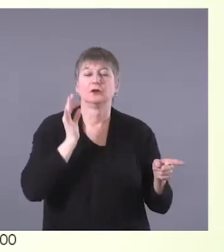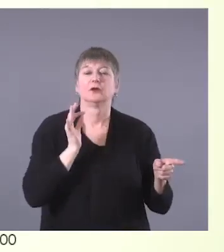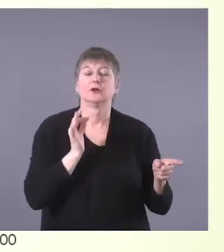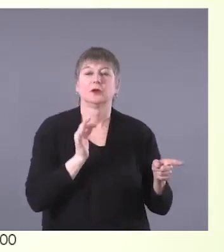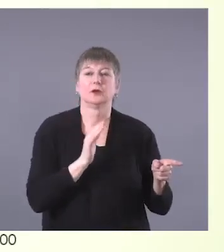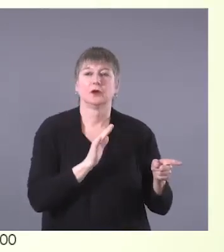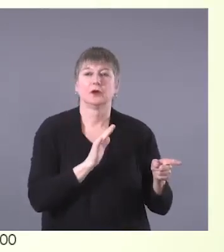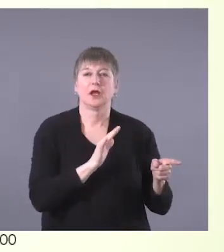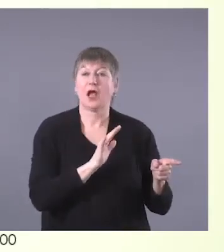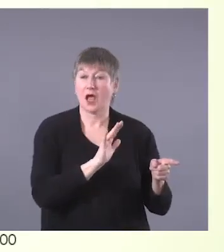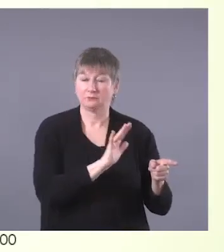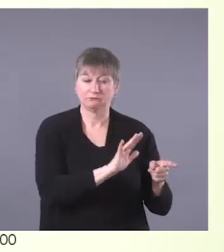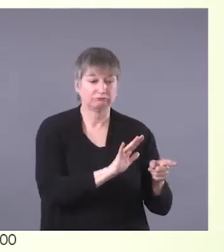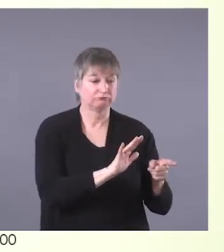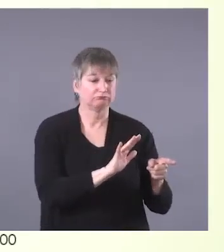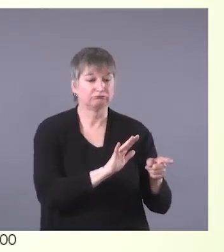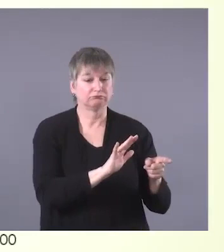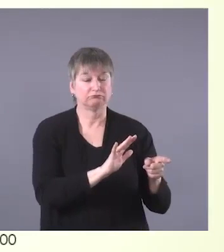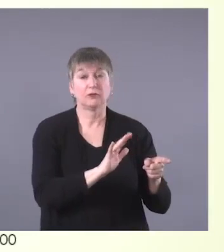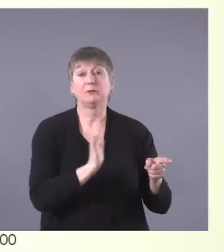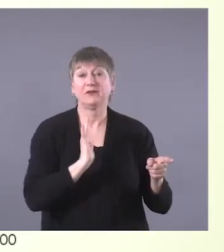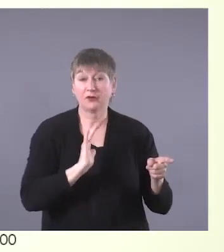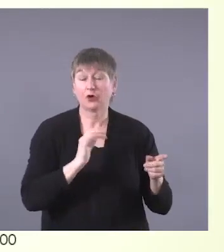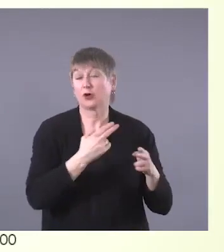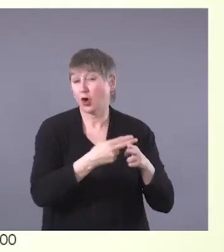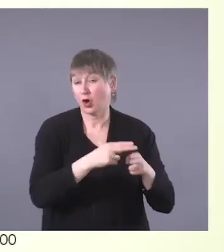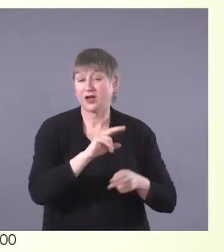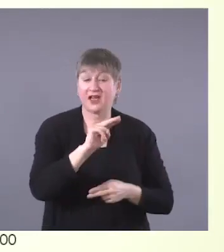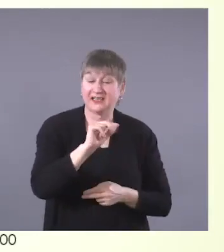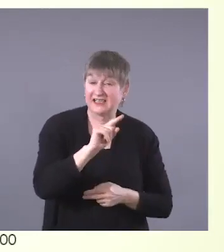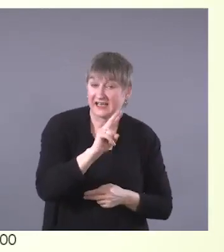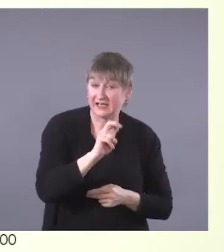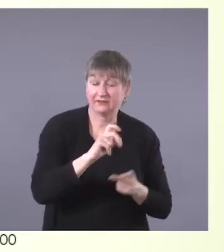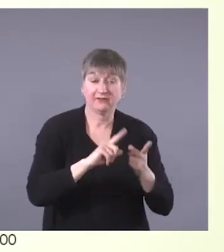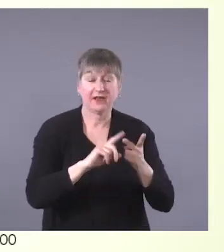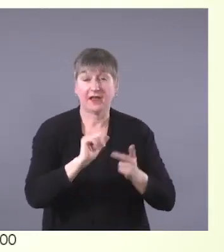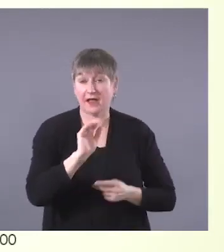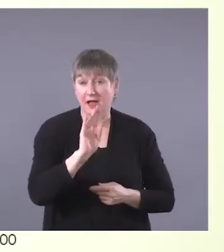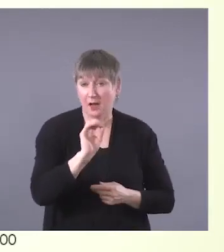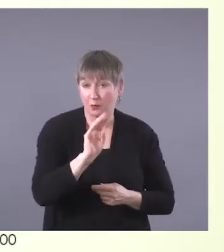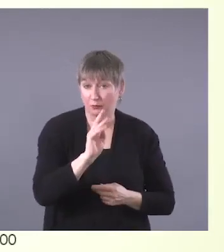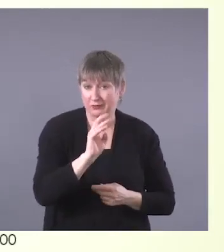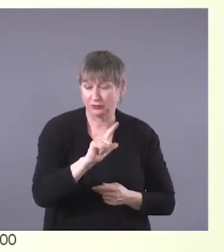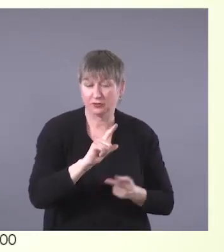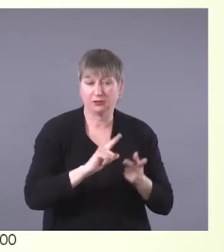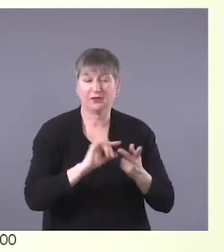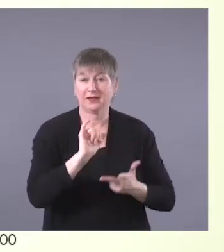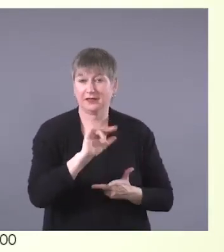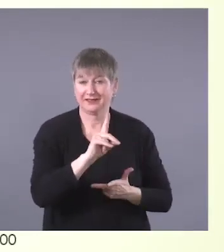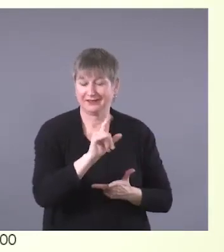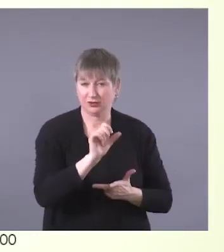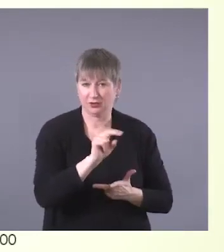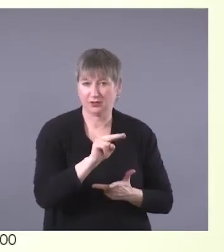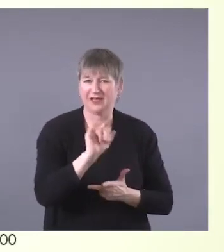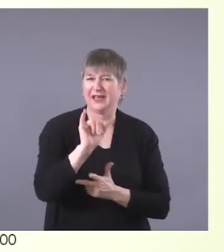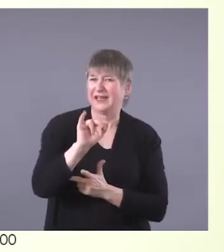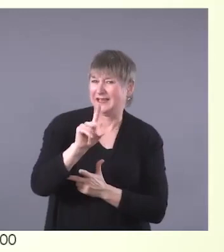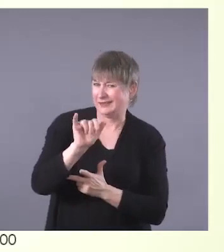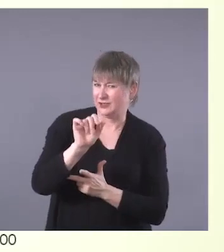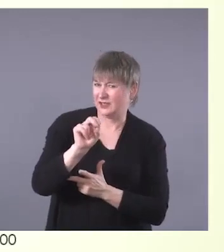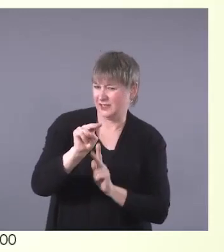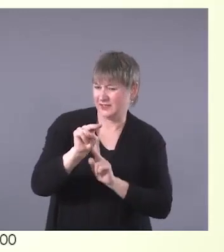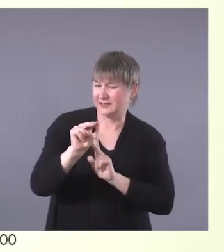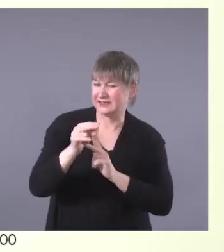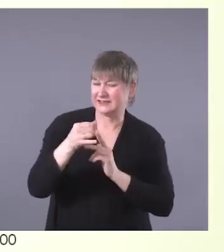one time or another been referred to as Native Aboriginal and Indian. So Indian remains in use in Canadian law and